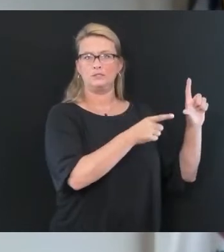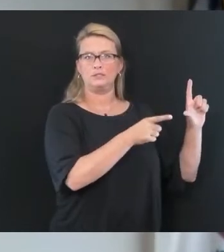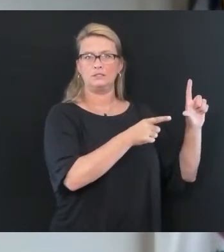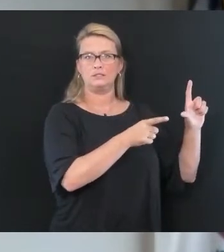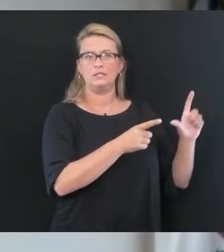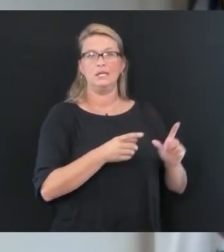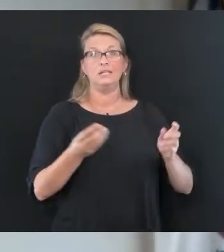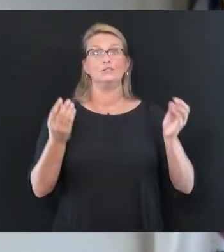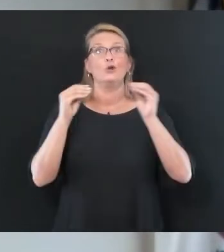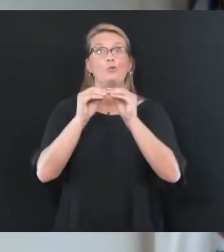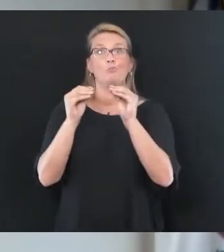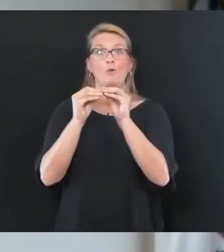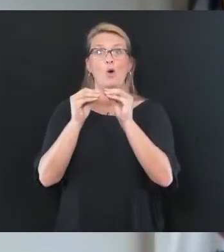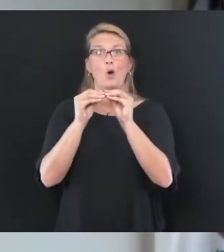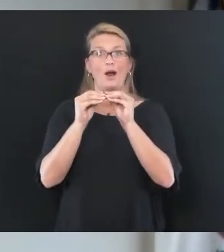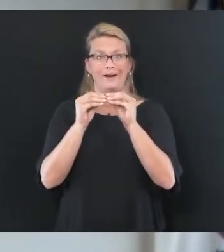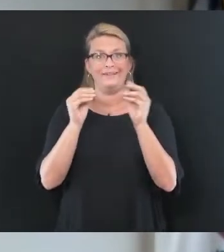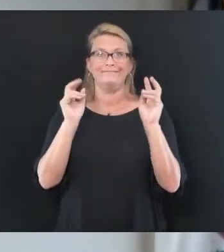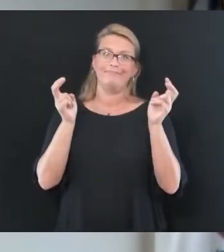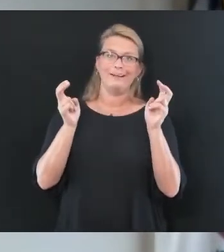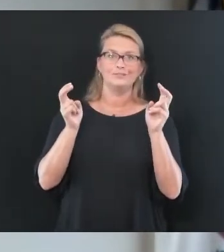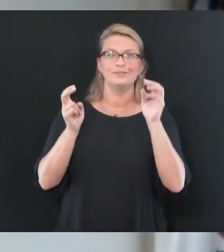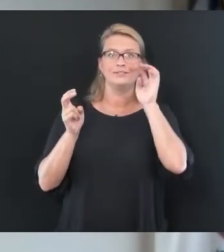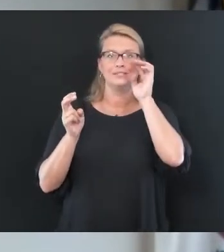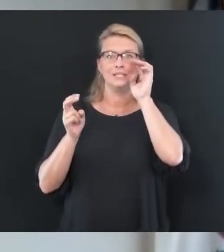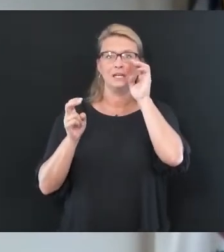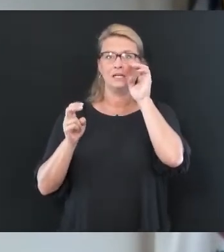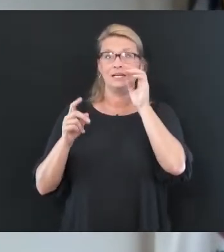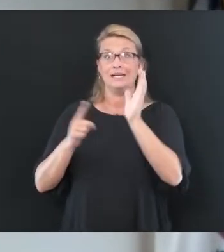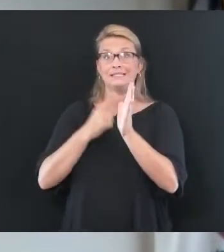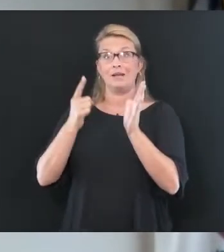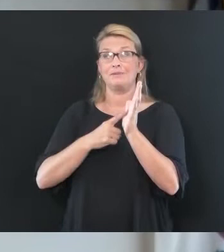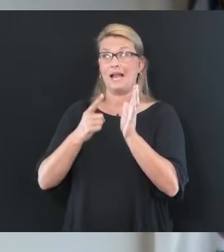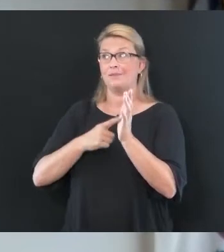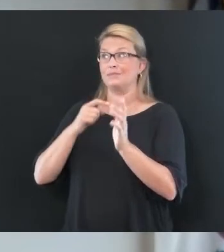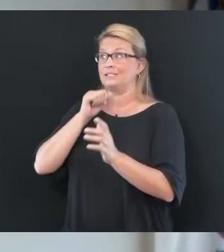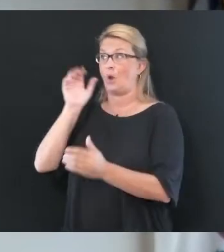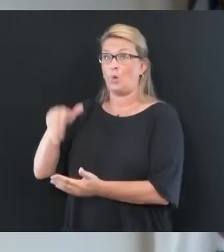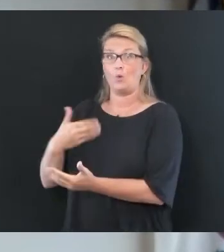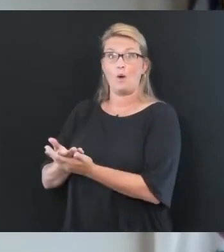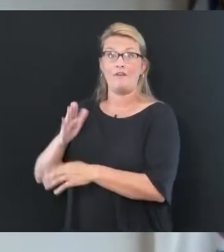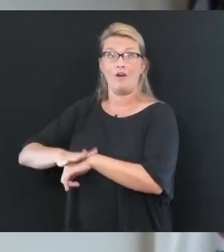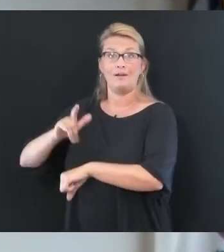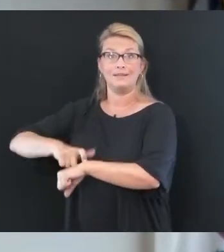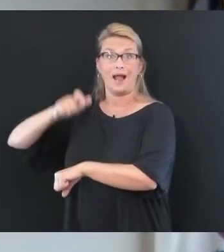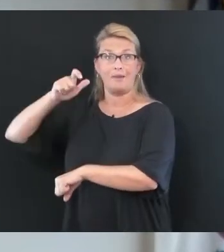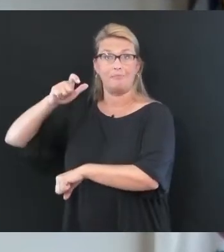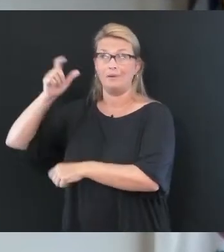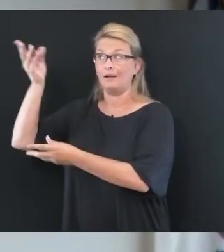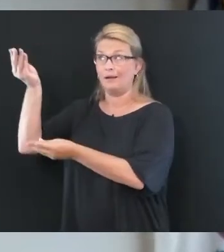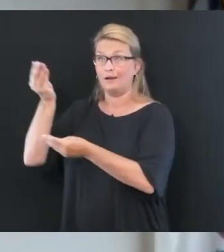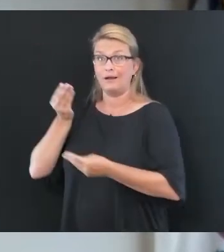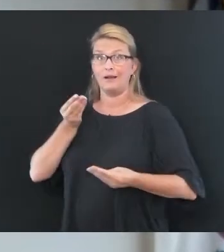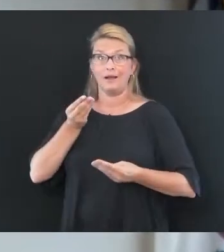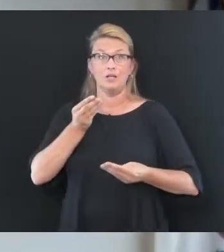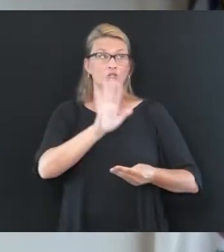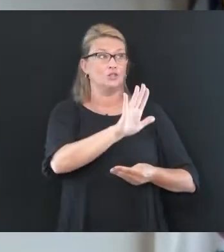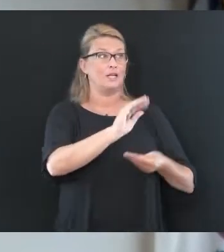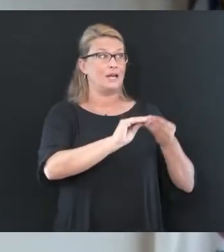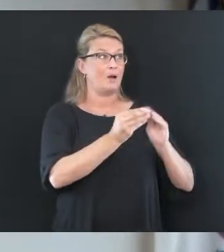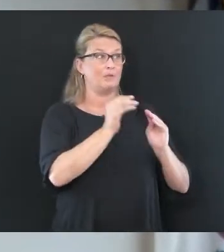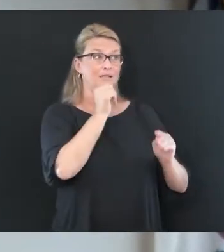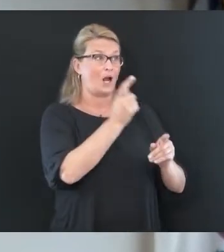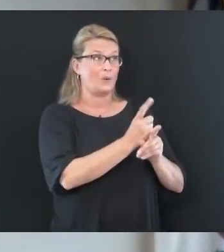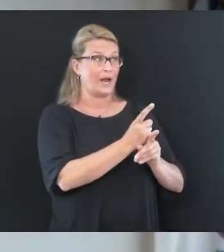more complicated, those results, as you know, are delayed many times by days. So we're trying to speed that process